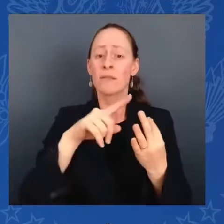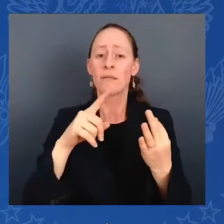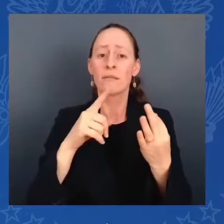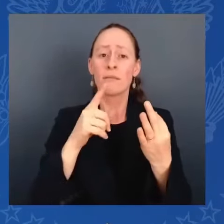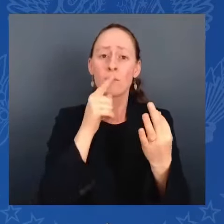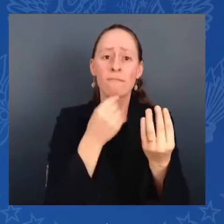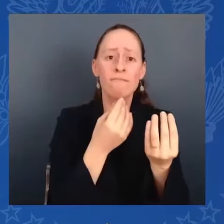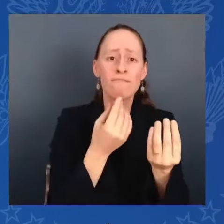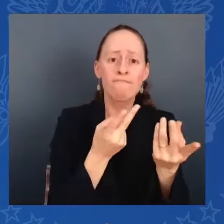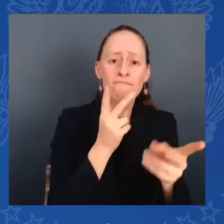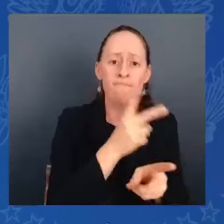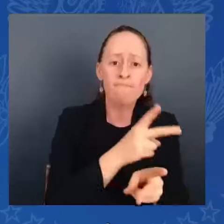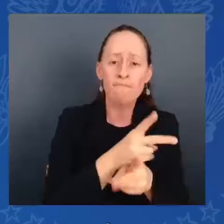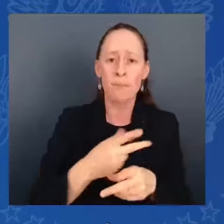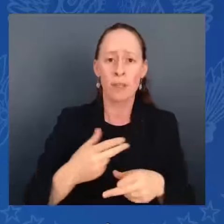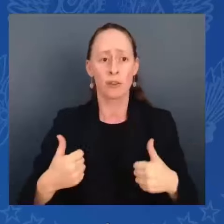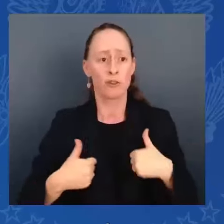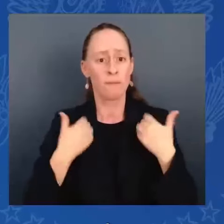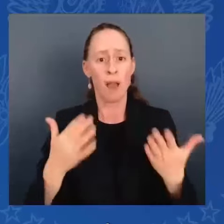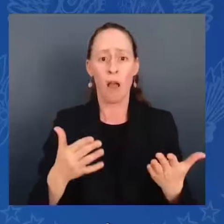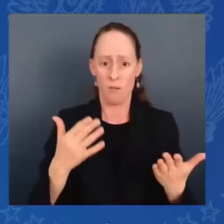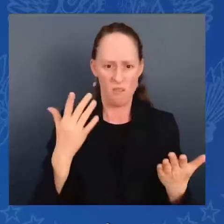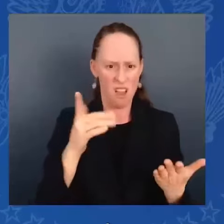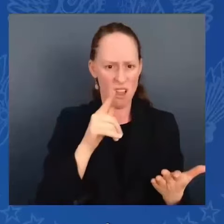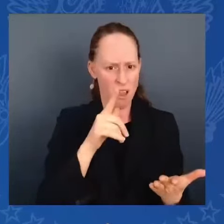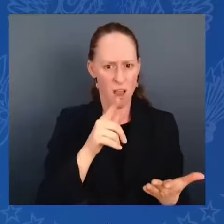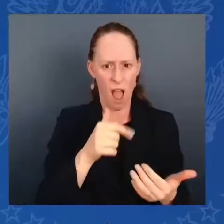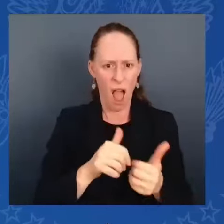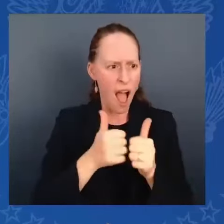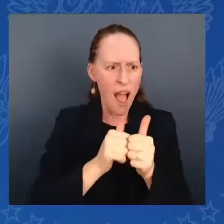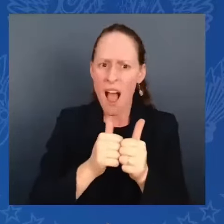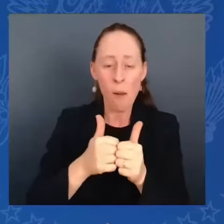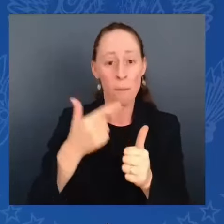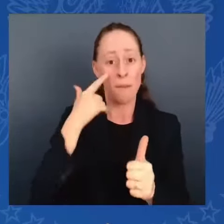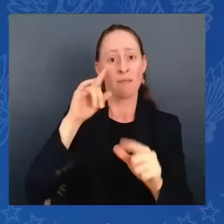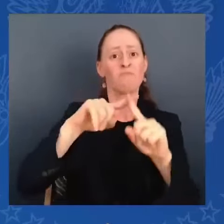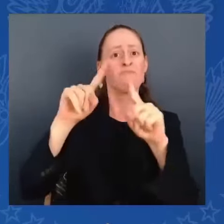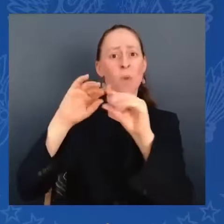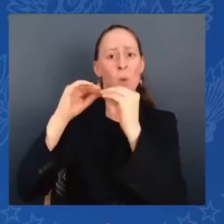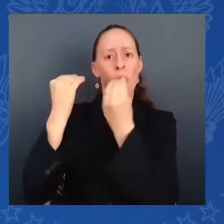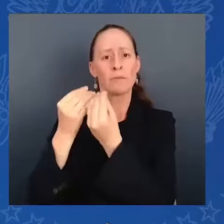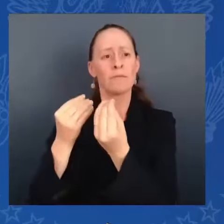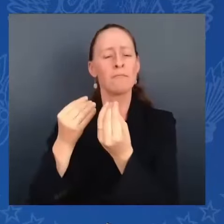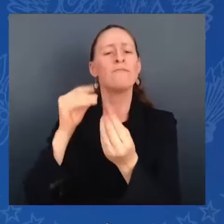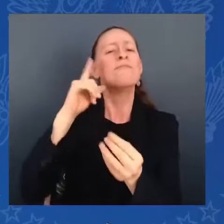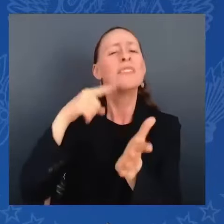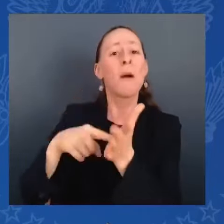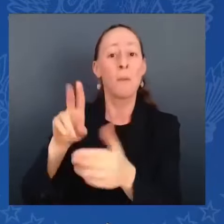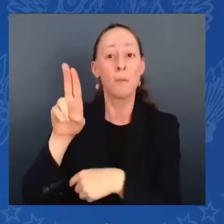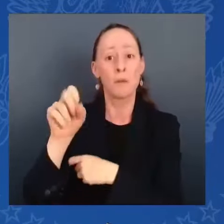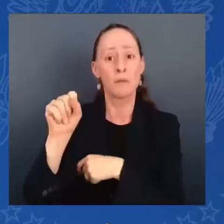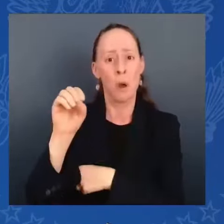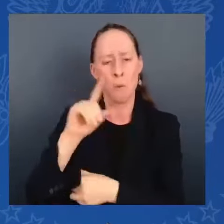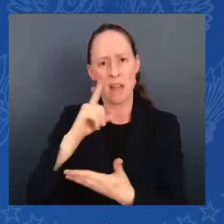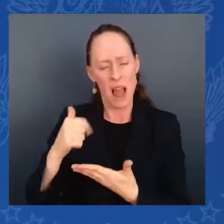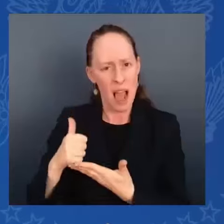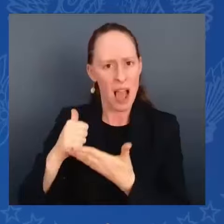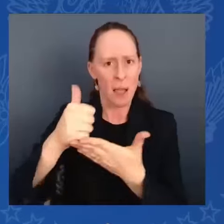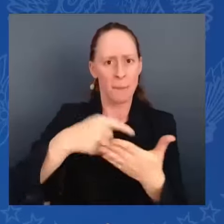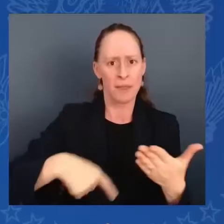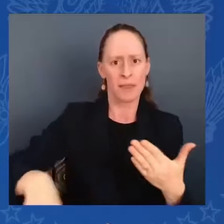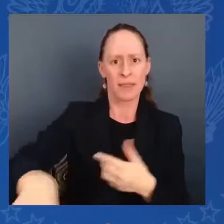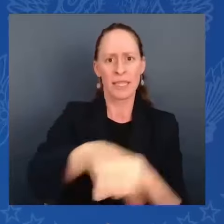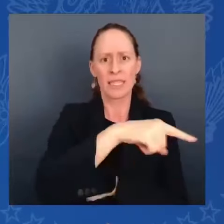this barbecue is an example of the work we do together to support our military and their families. Thank you.